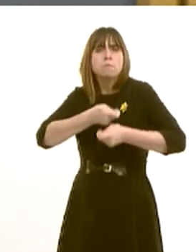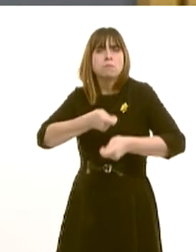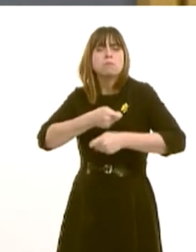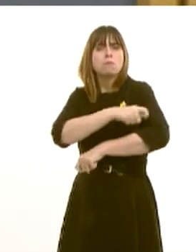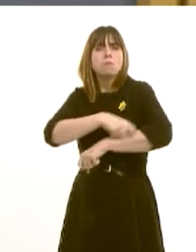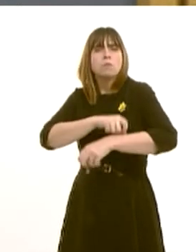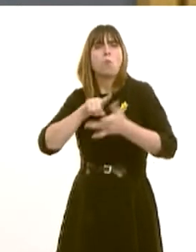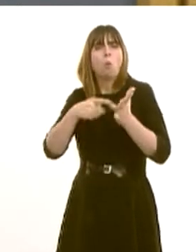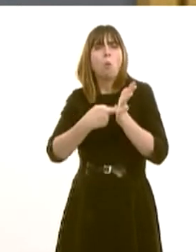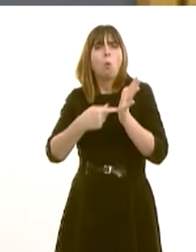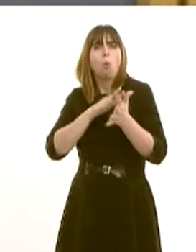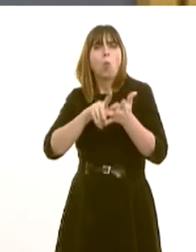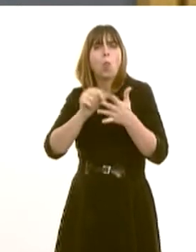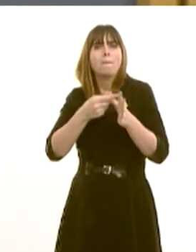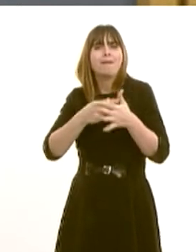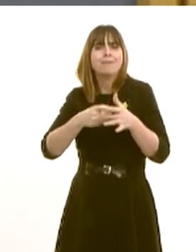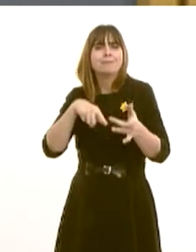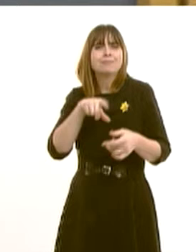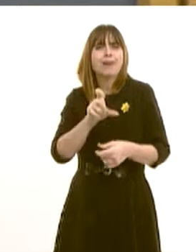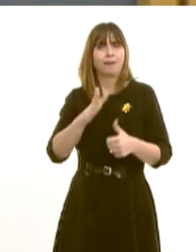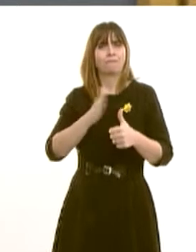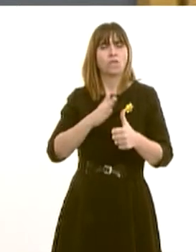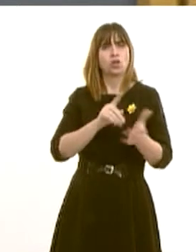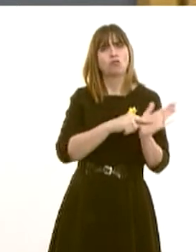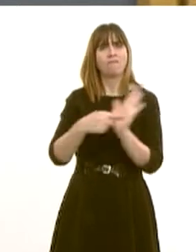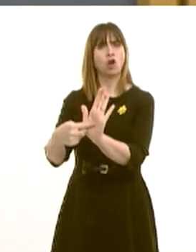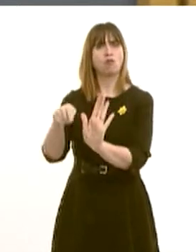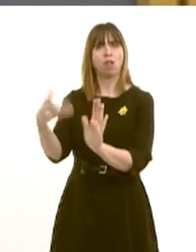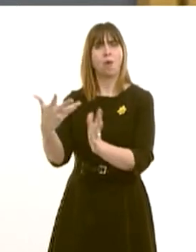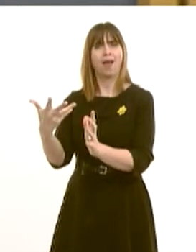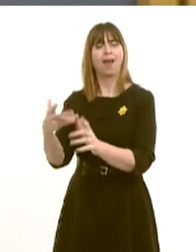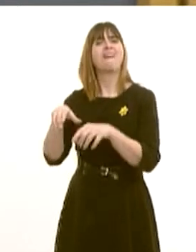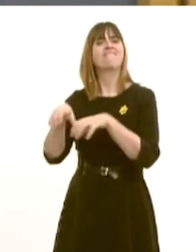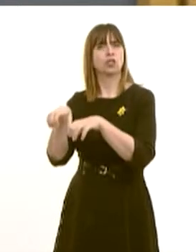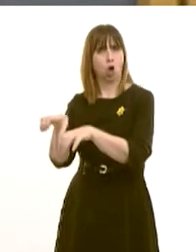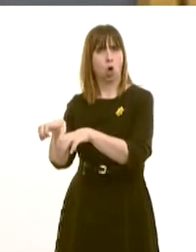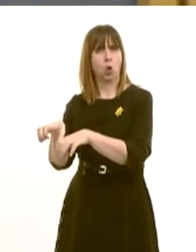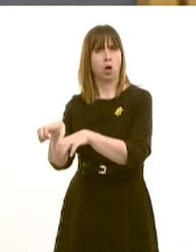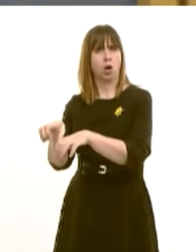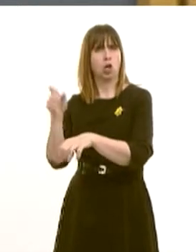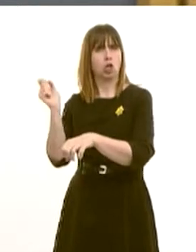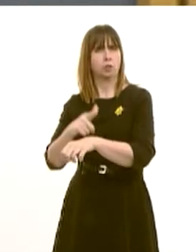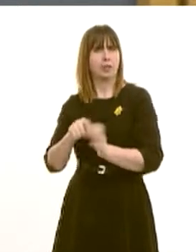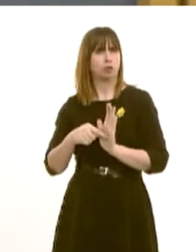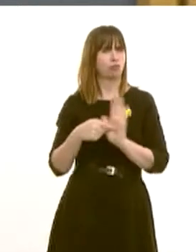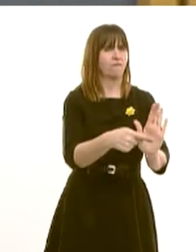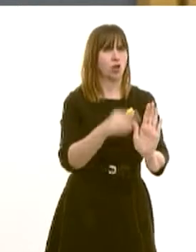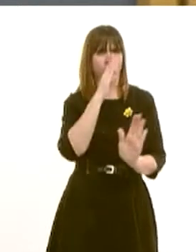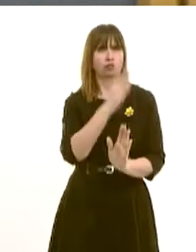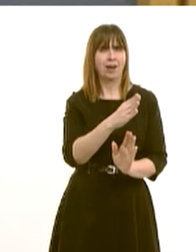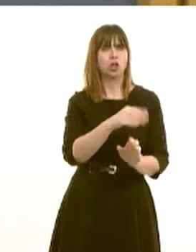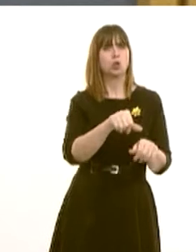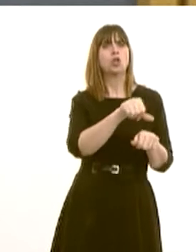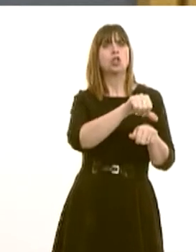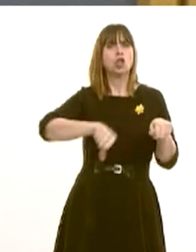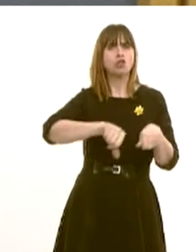are initially referred to the physiotherapy department rather than being referred to the surgery department. And as a result of that, the